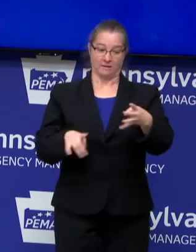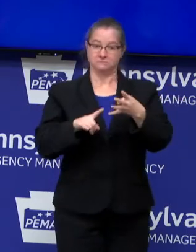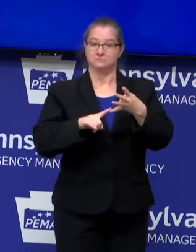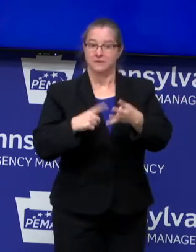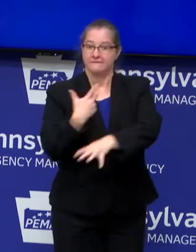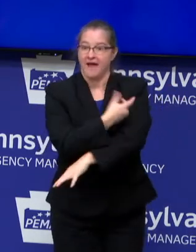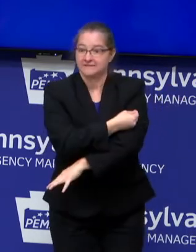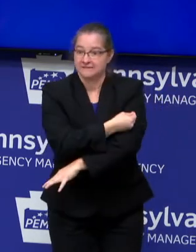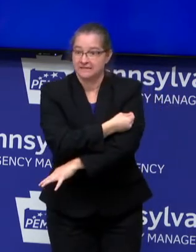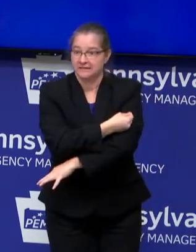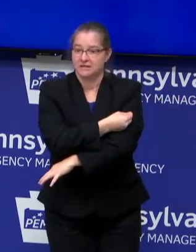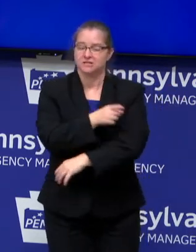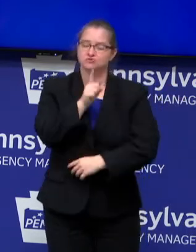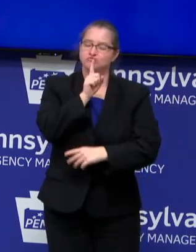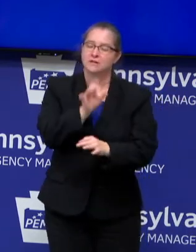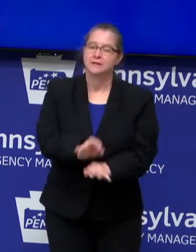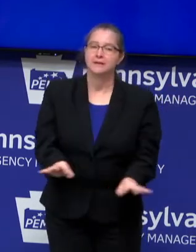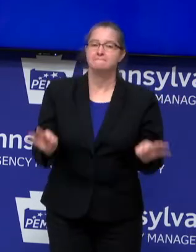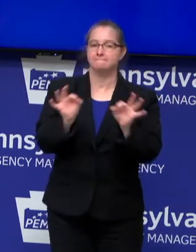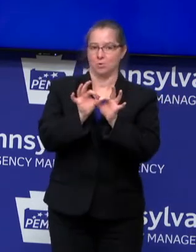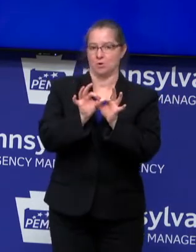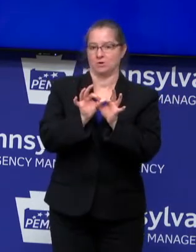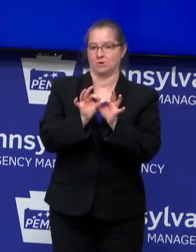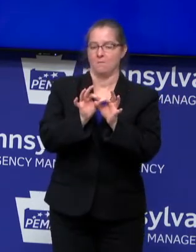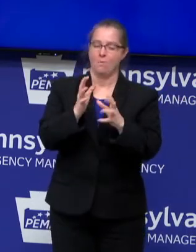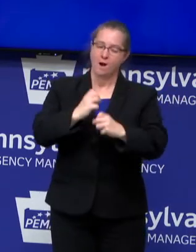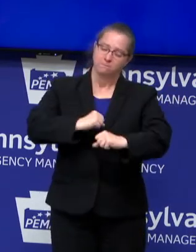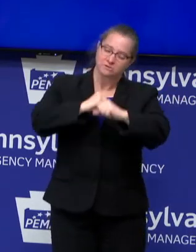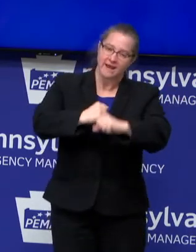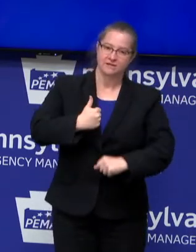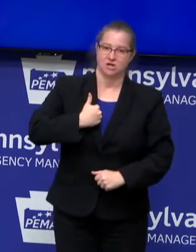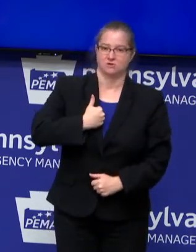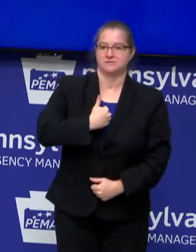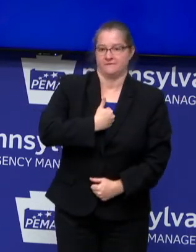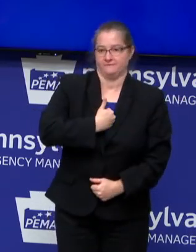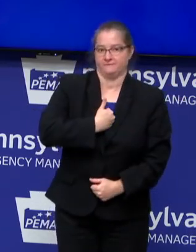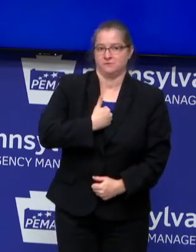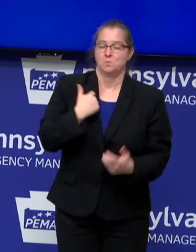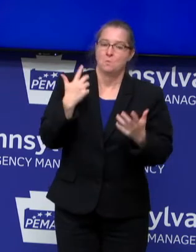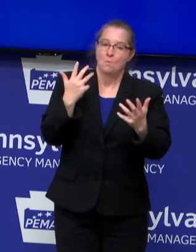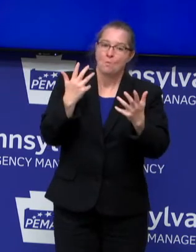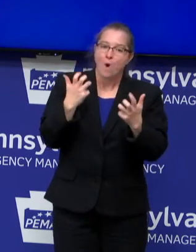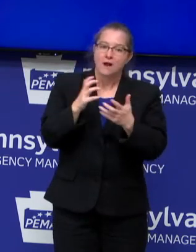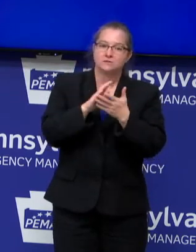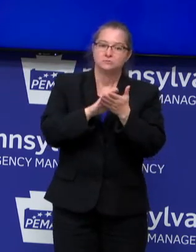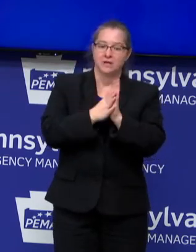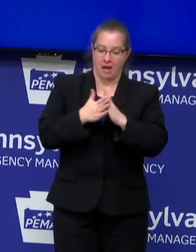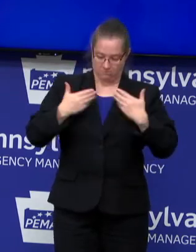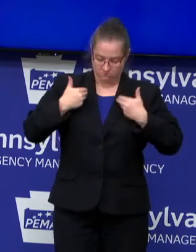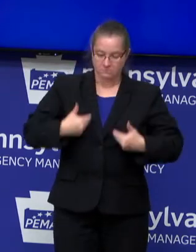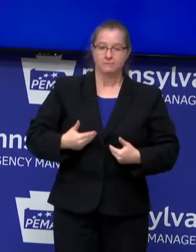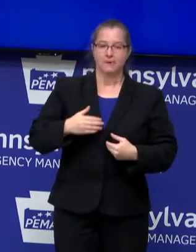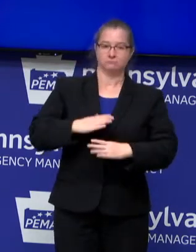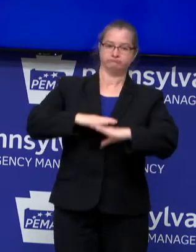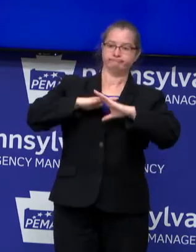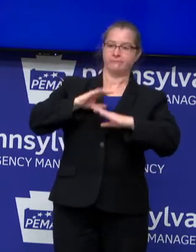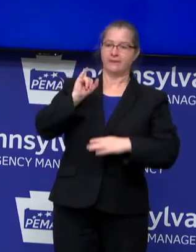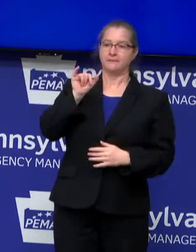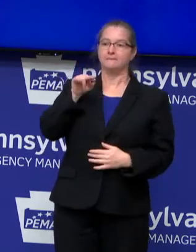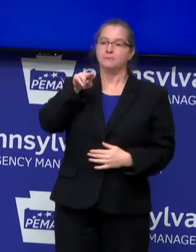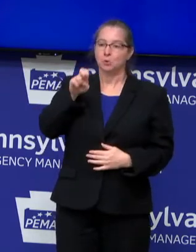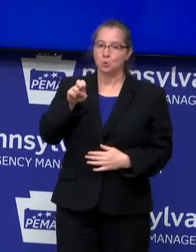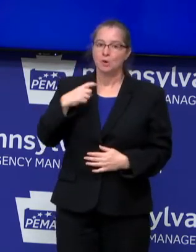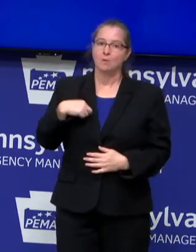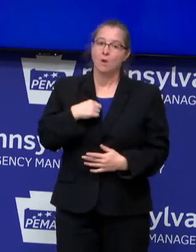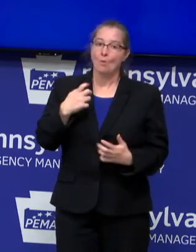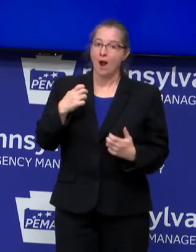vaccine is really important. We want to protect ourselves. We want to get immune as individuals. And collectively, we want to